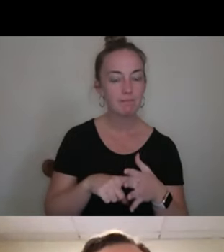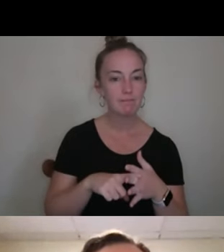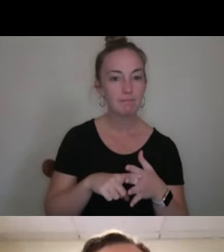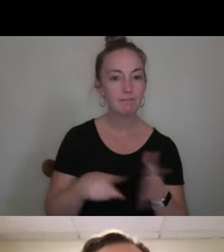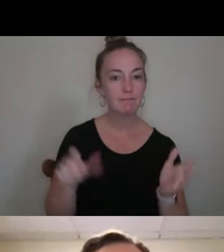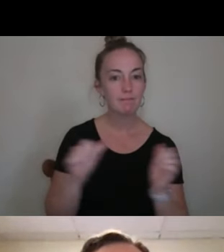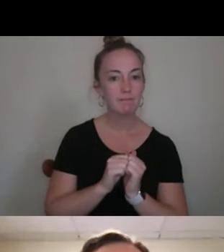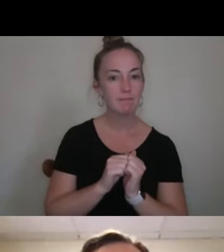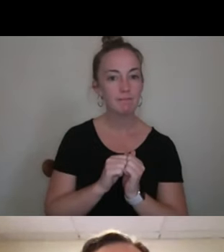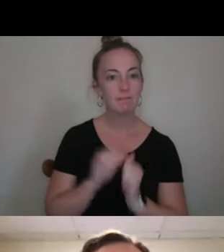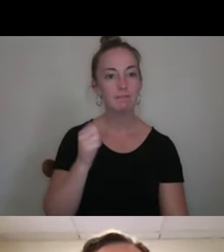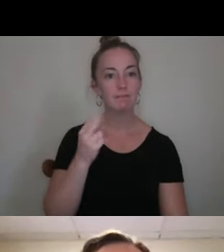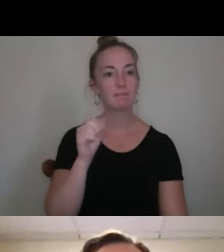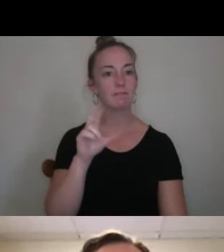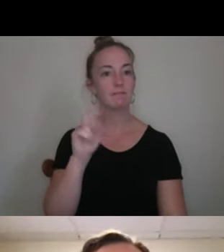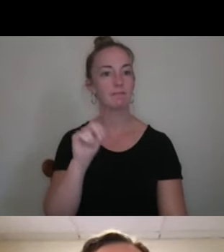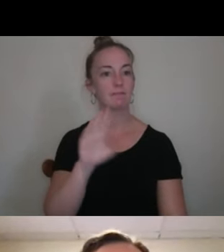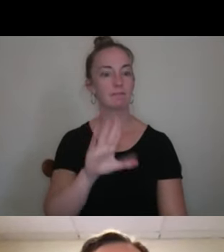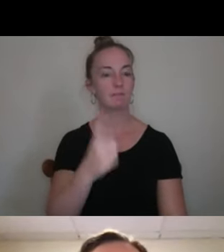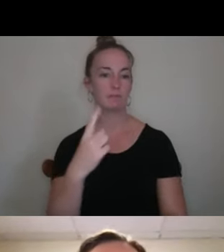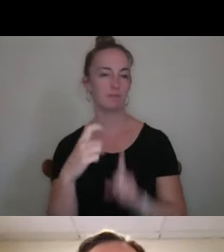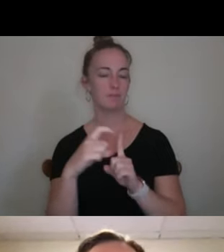Sharon. What's your one word?